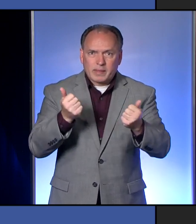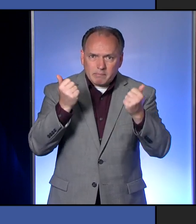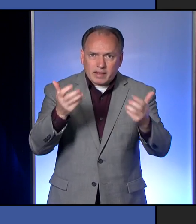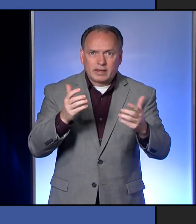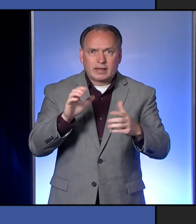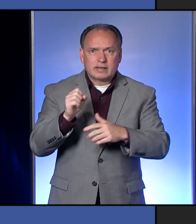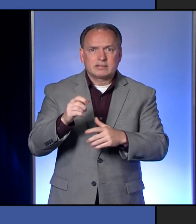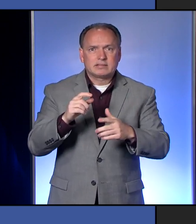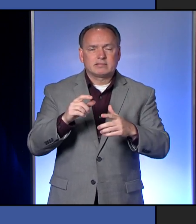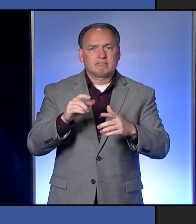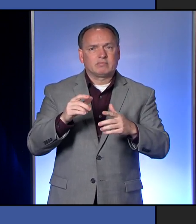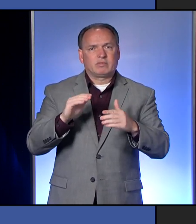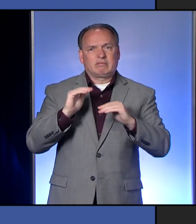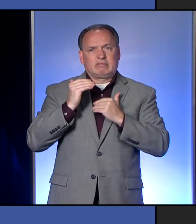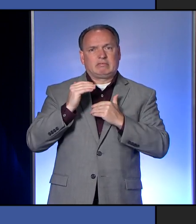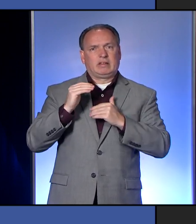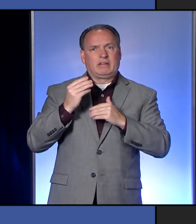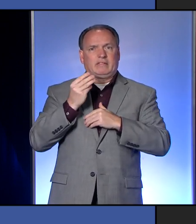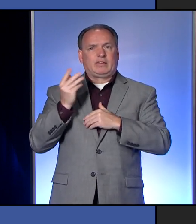many tracers?